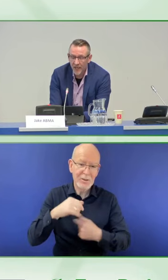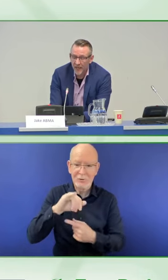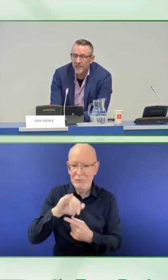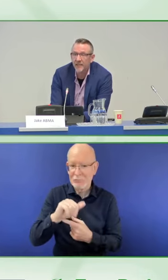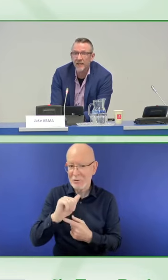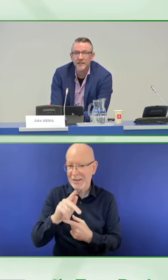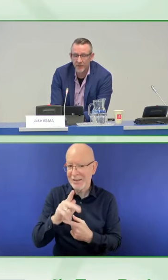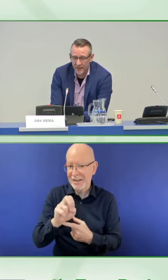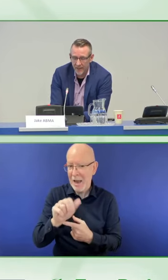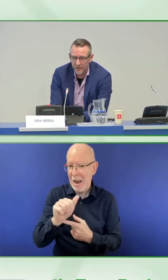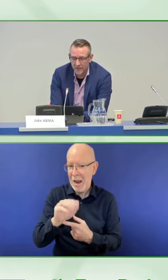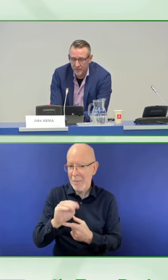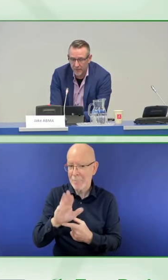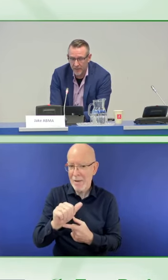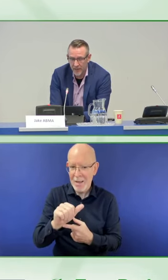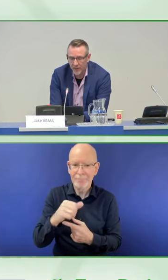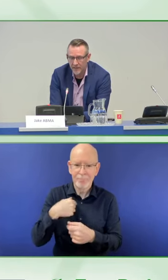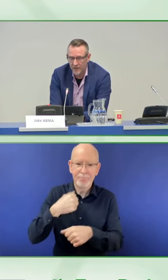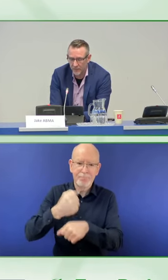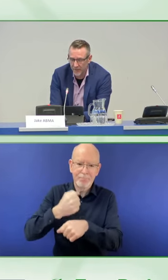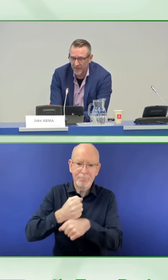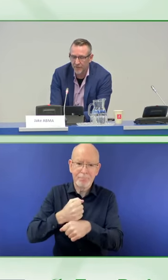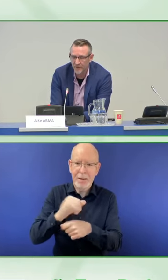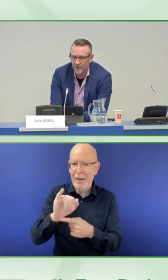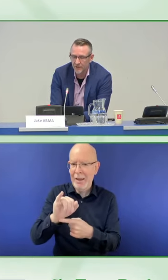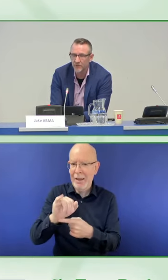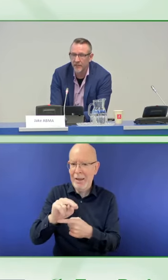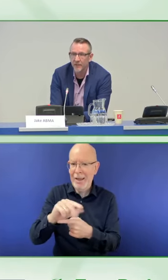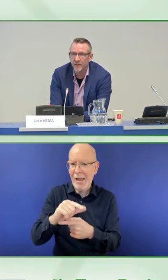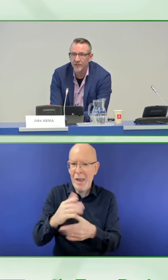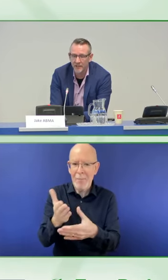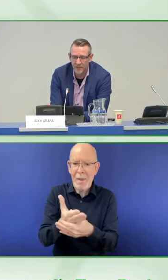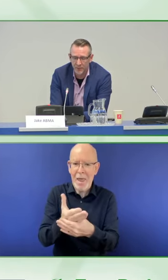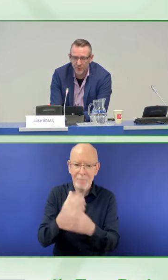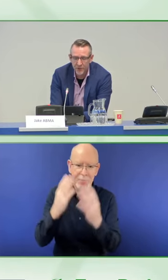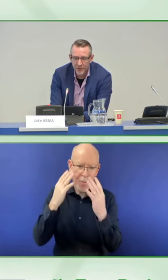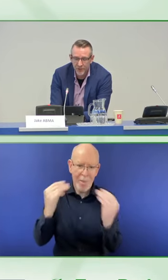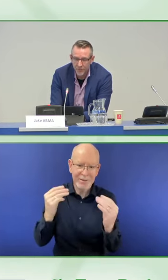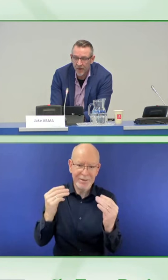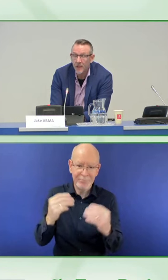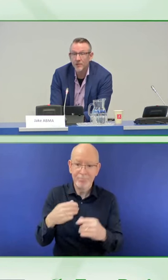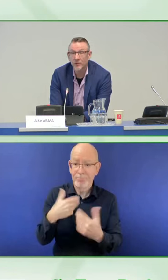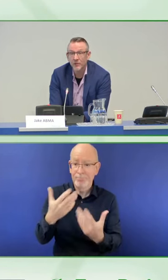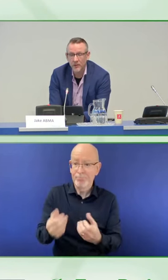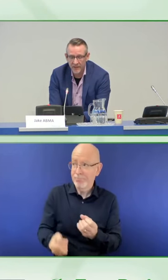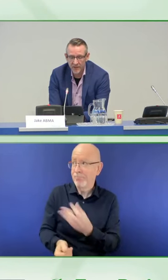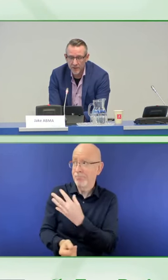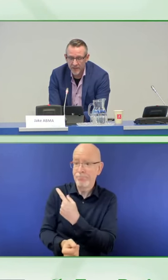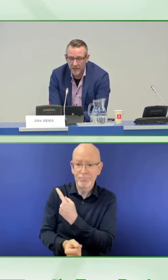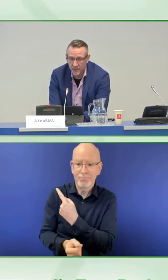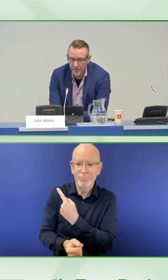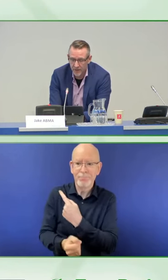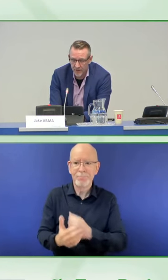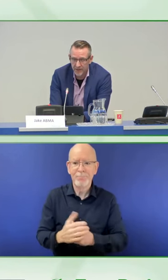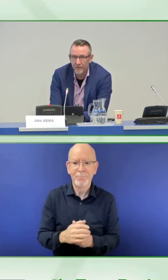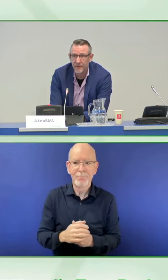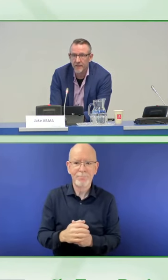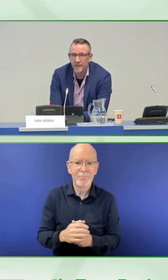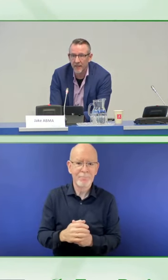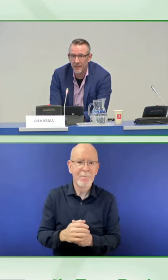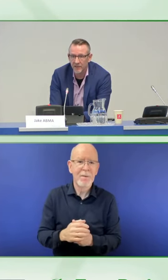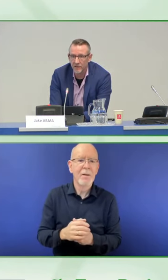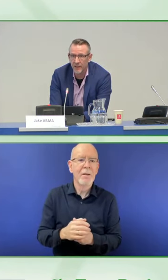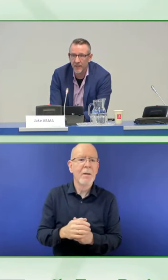recent years, ING has carried out a variety of activities to increase its approach. So let us look at some of those